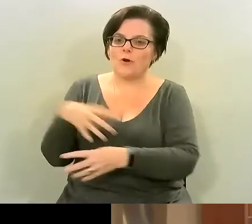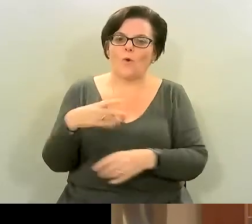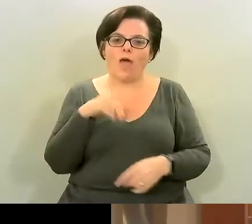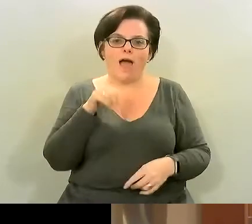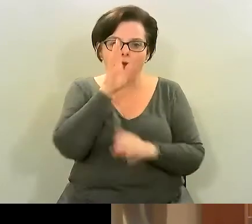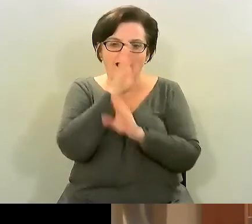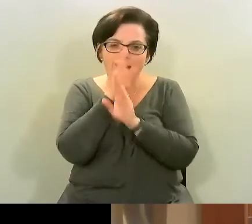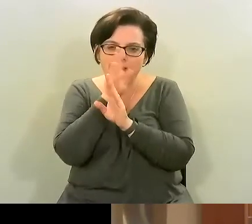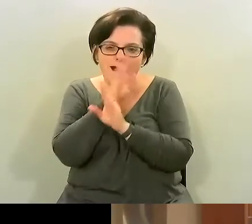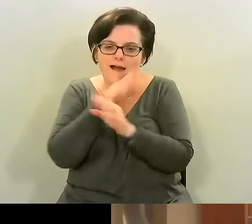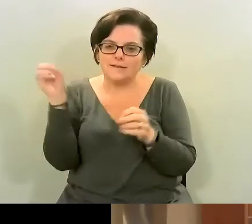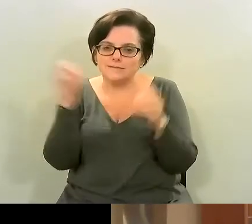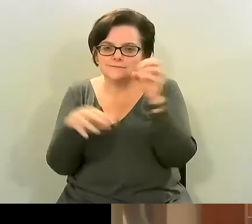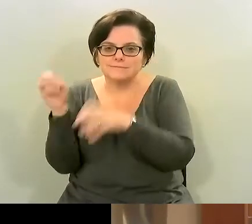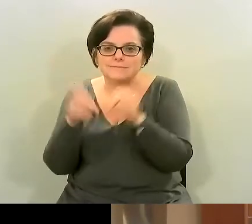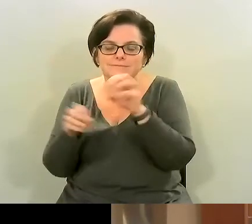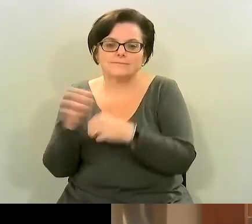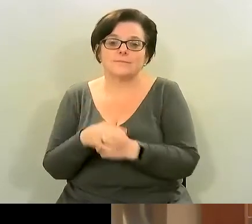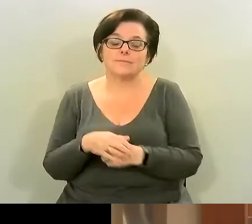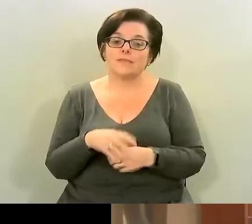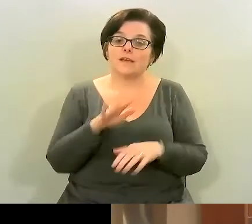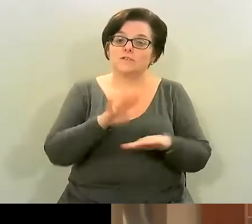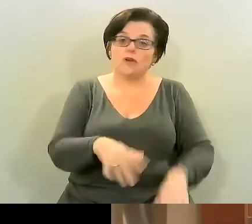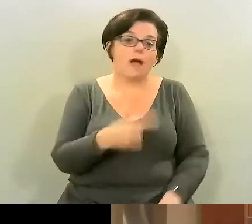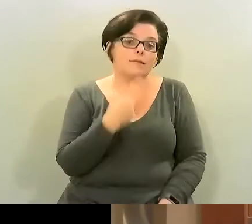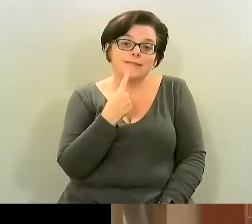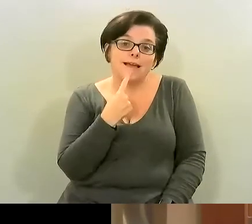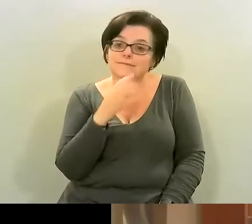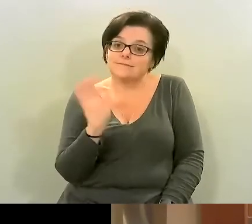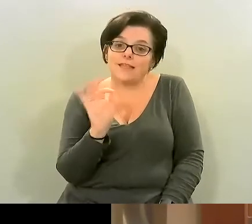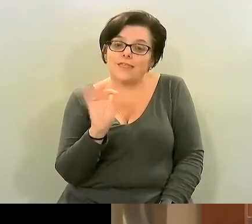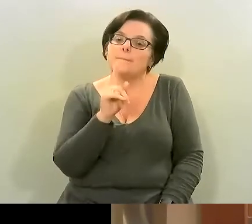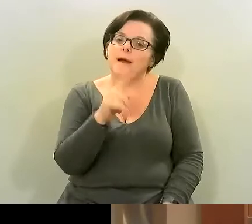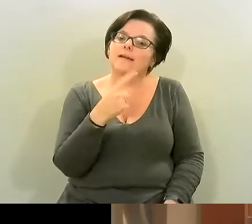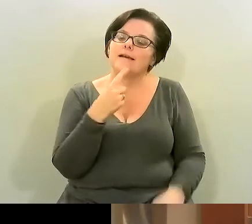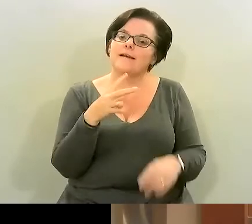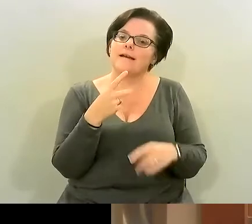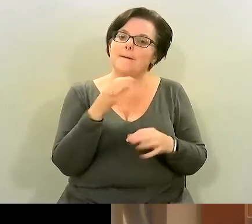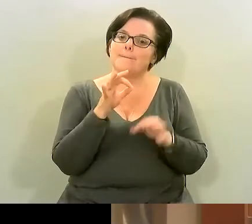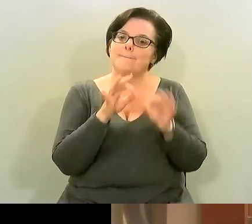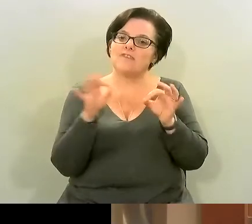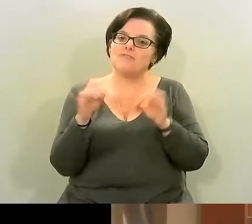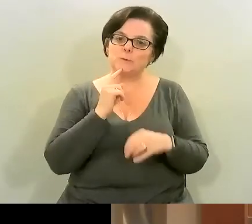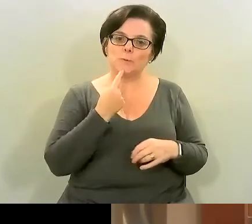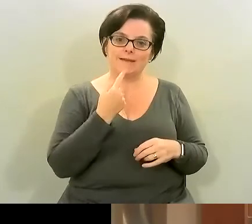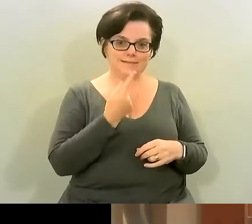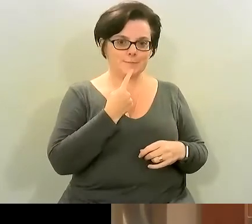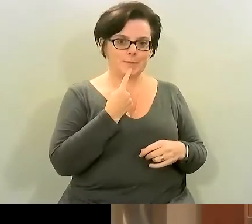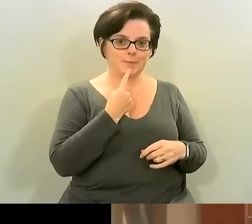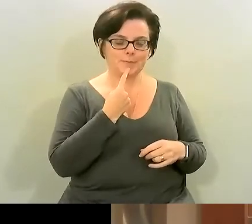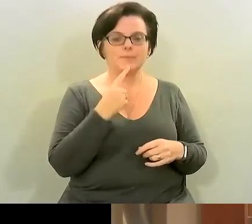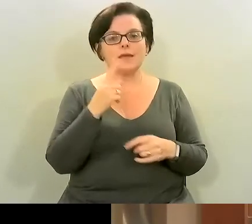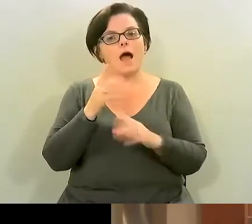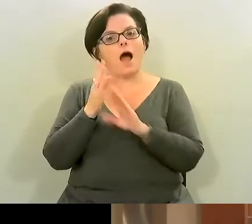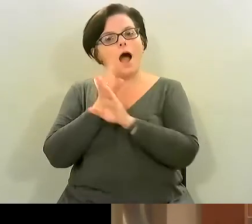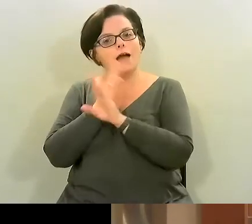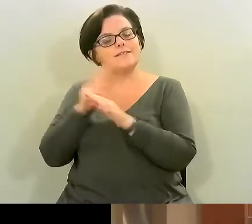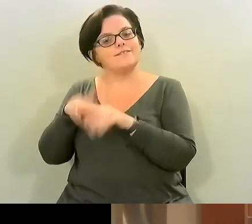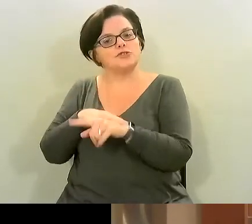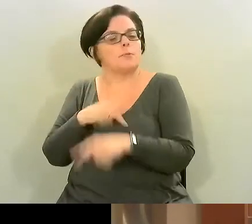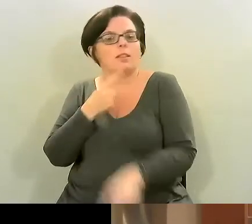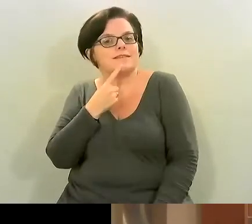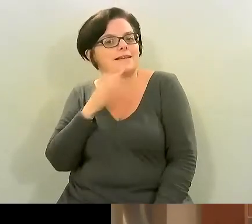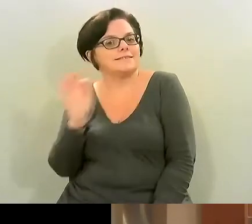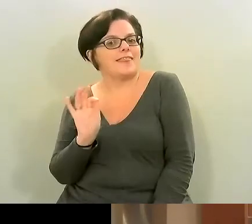vegetables and they're not going to taste it because they're going to taste the berries um and that's another way to do it so i try to create